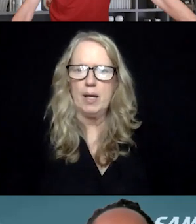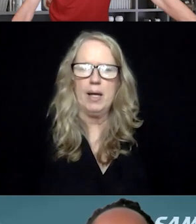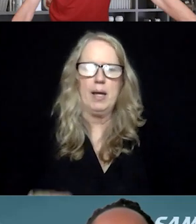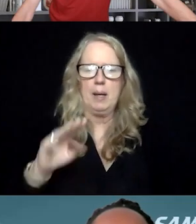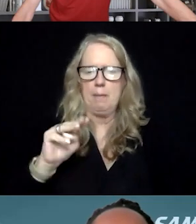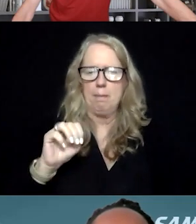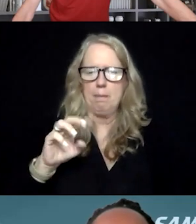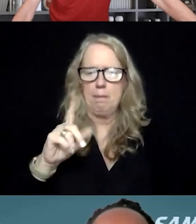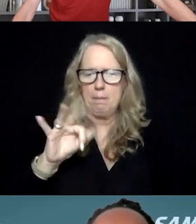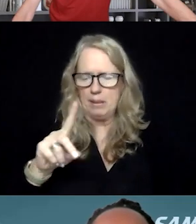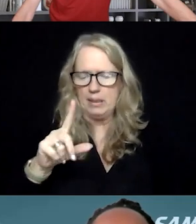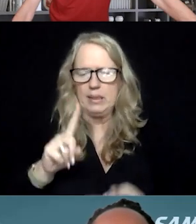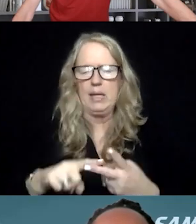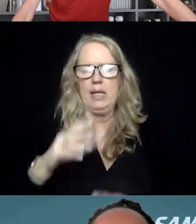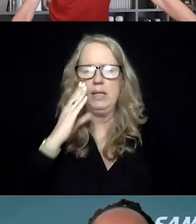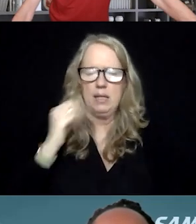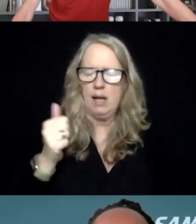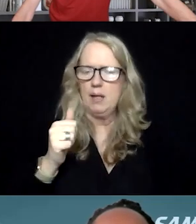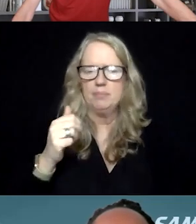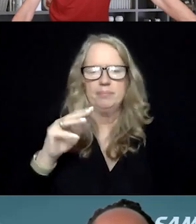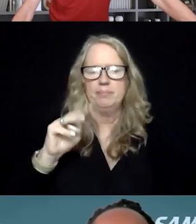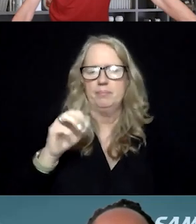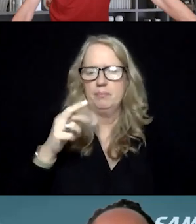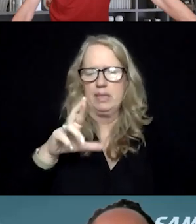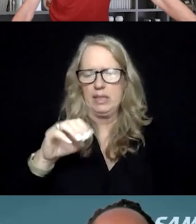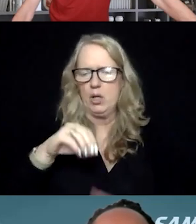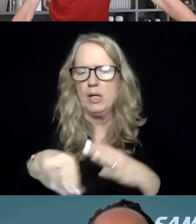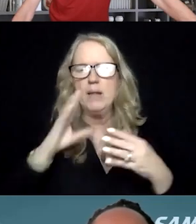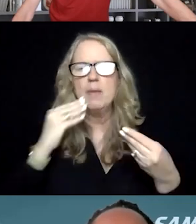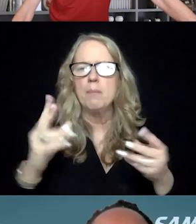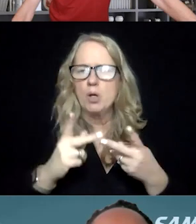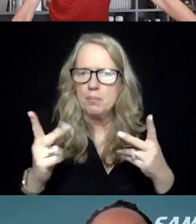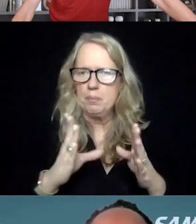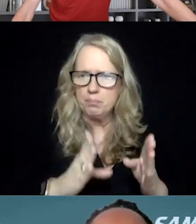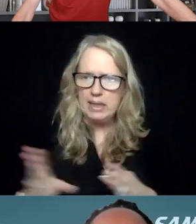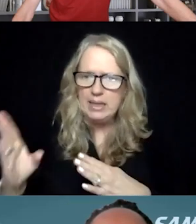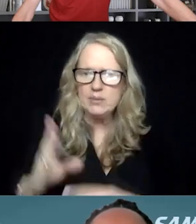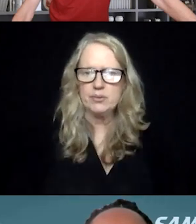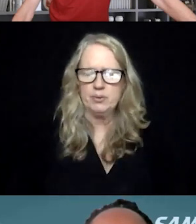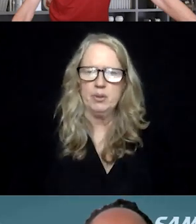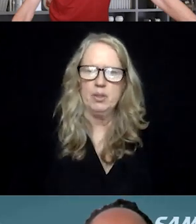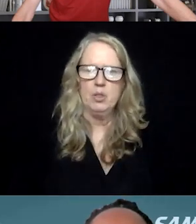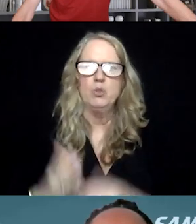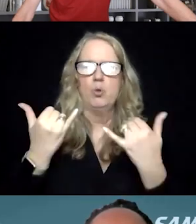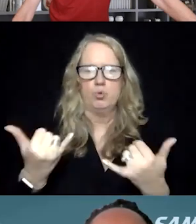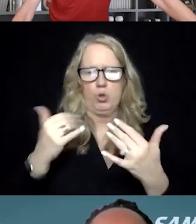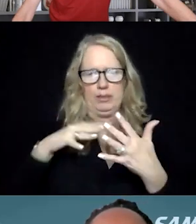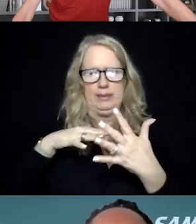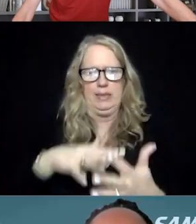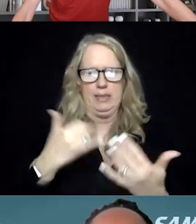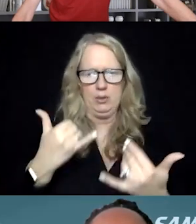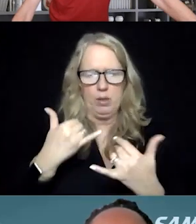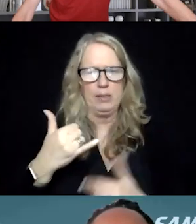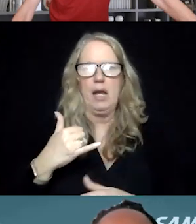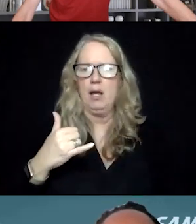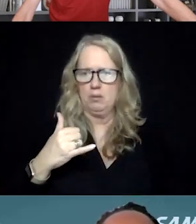Medicaid, Medicare, and the marketplace, um, um, plans. So, there's a current study underway. there have